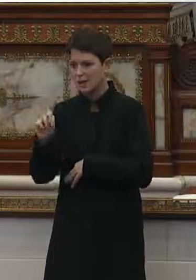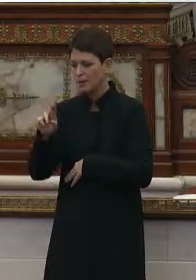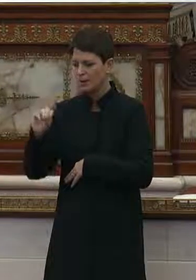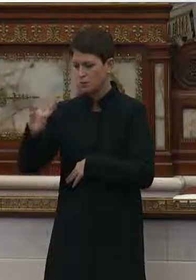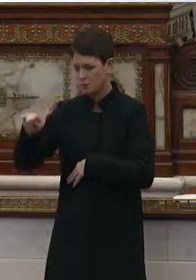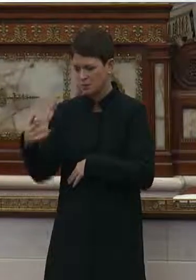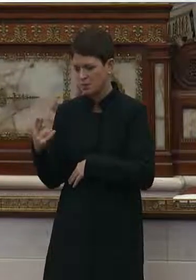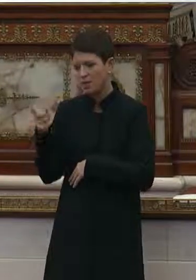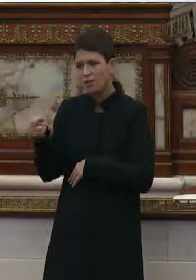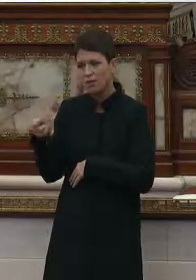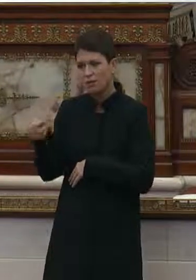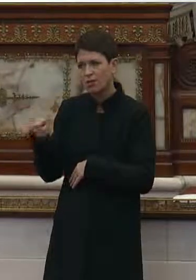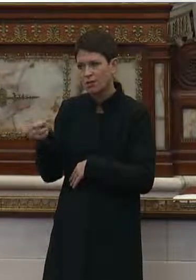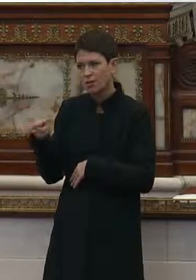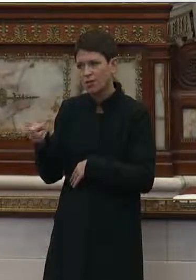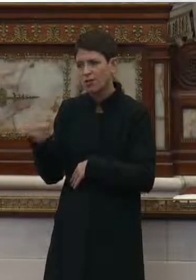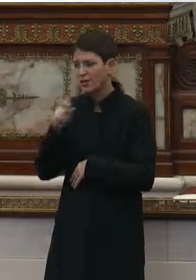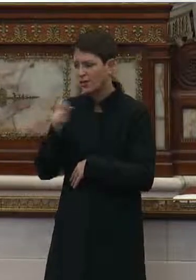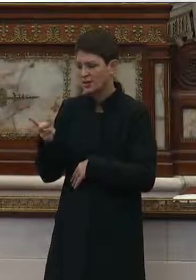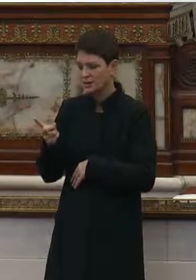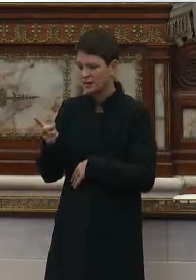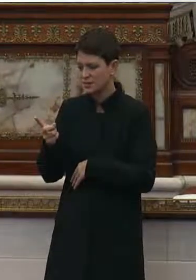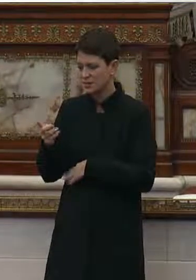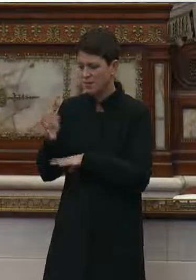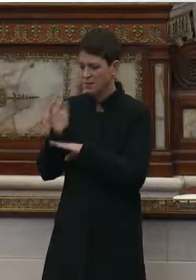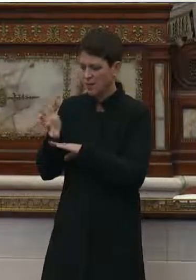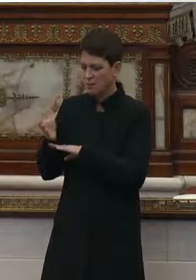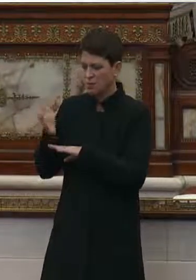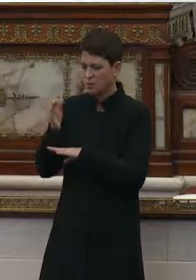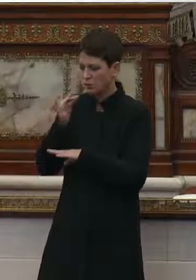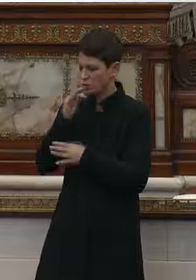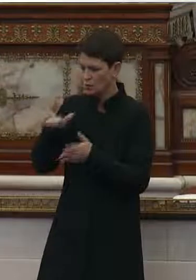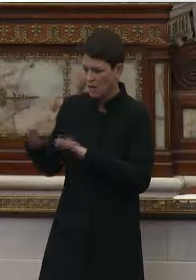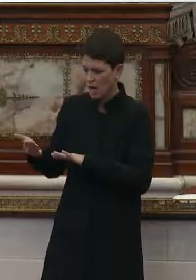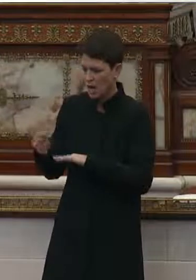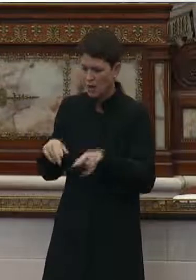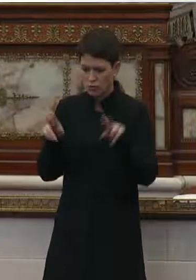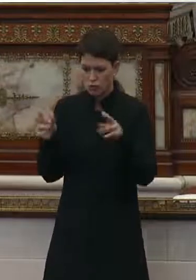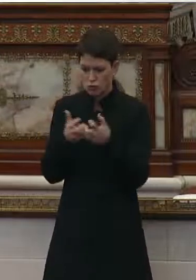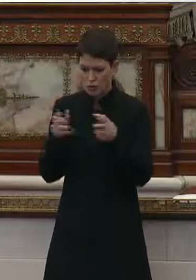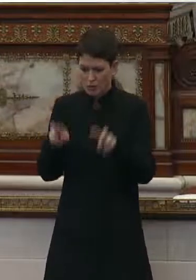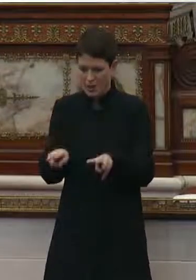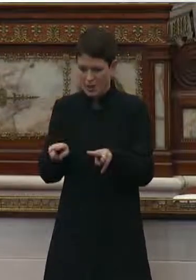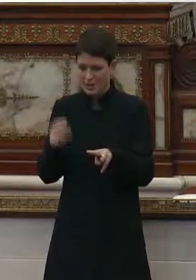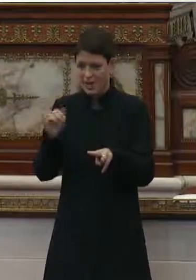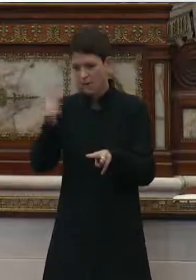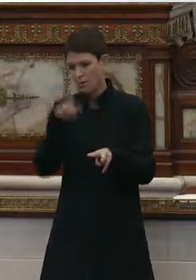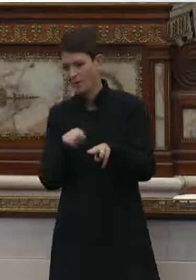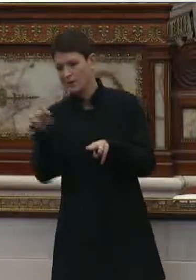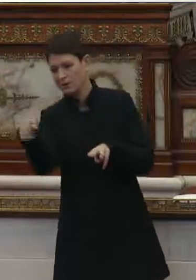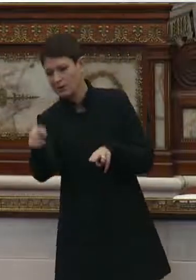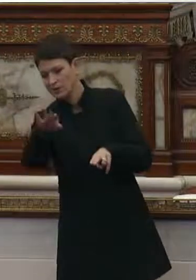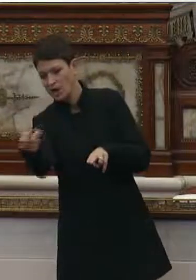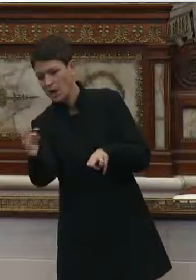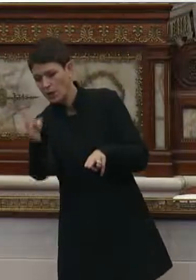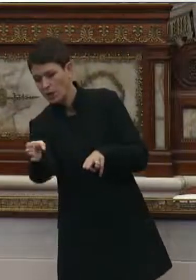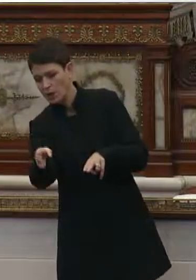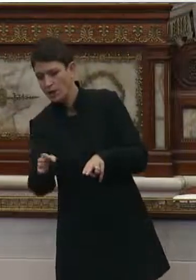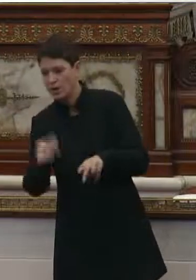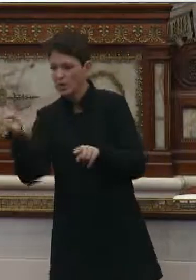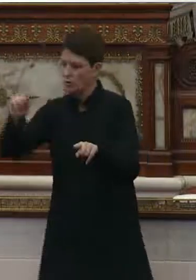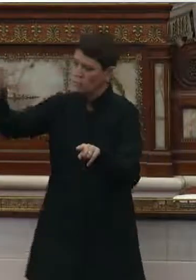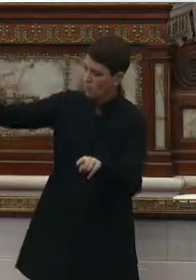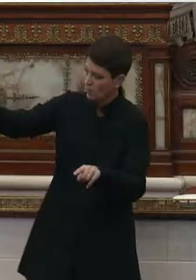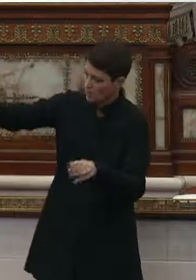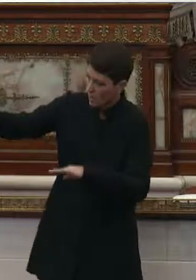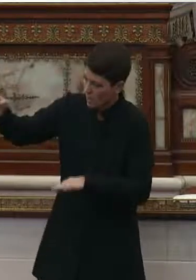is five minutes away from passing away. And then her roommate is, too. And now the guy down the hall is and then somebody on the other side is